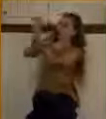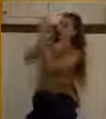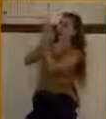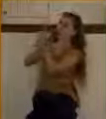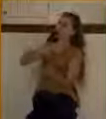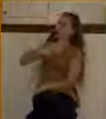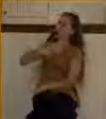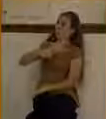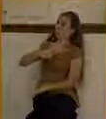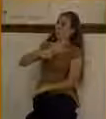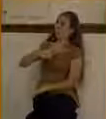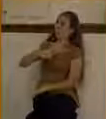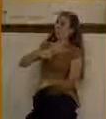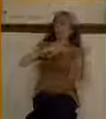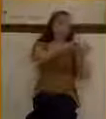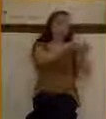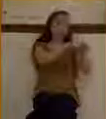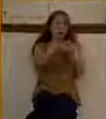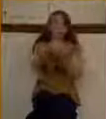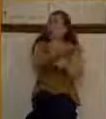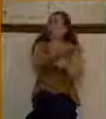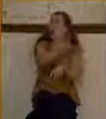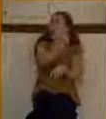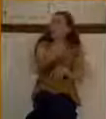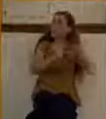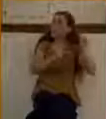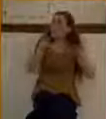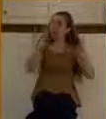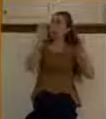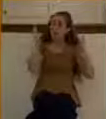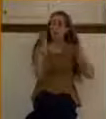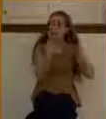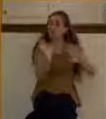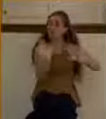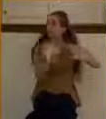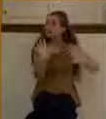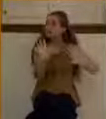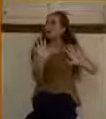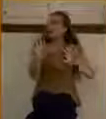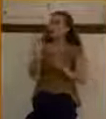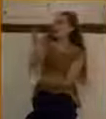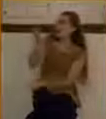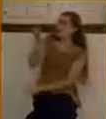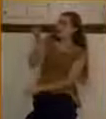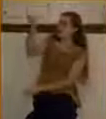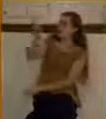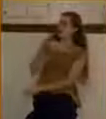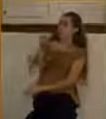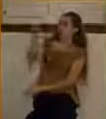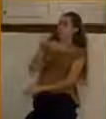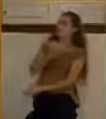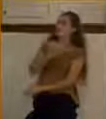I'm the one that's a sinner. I'm the one that's blind. Be gracious to me.